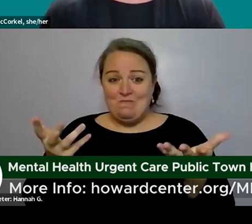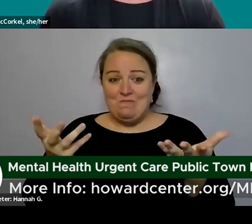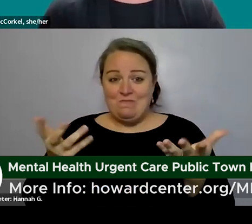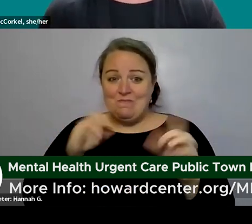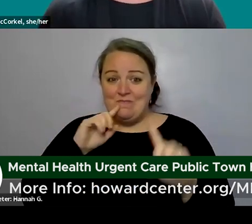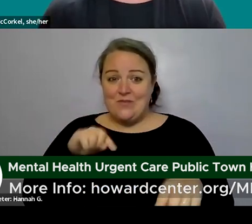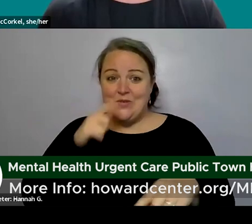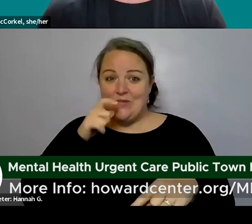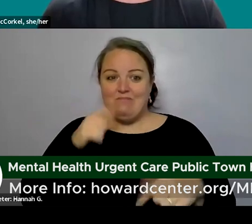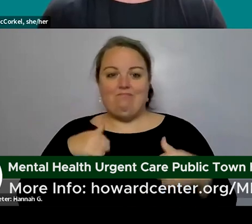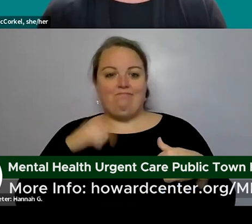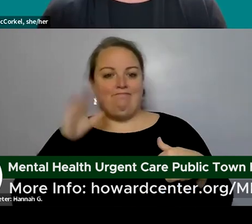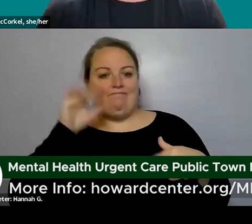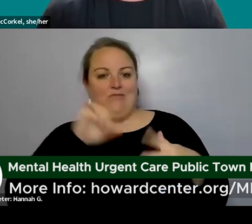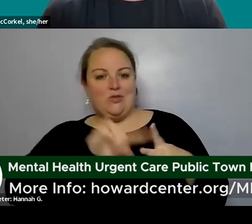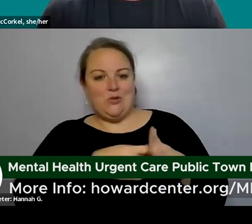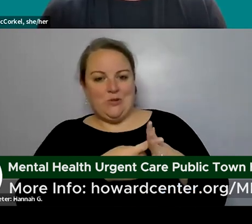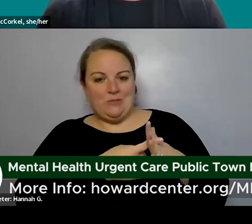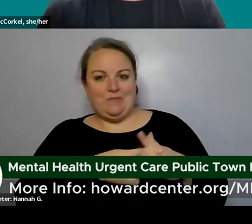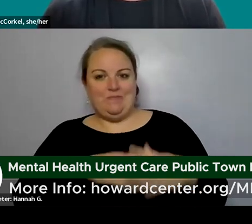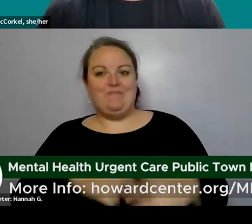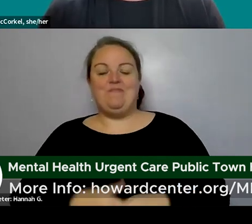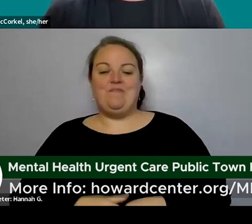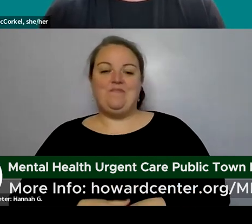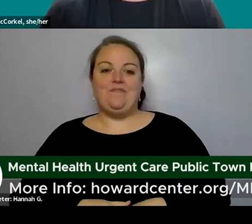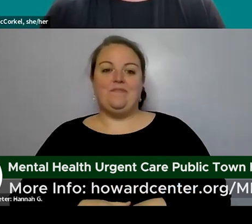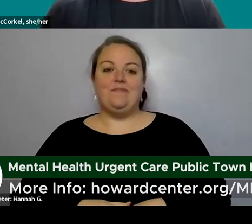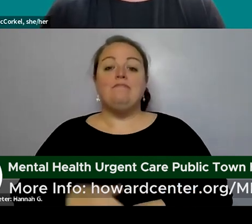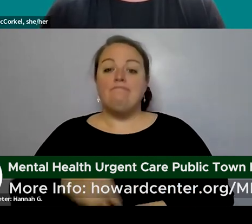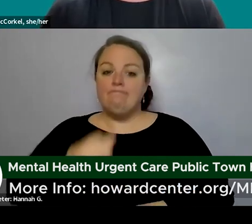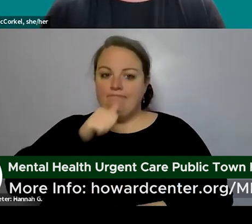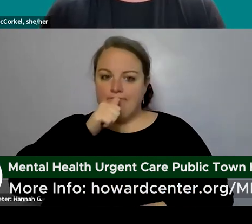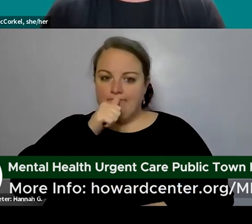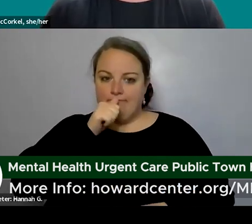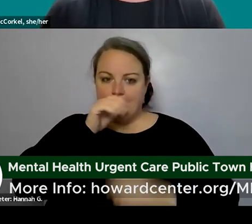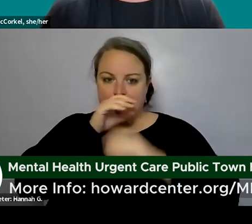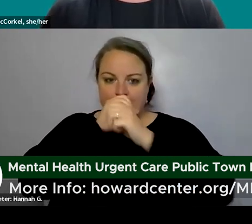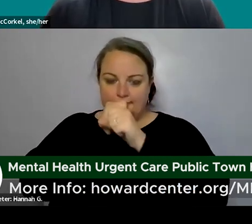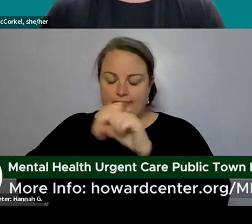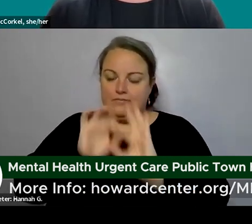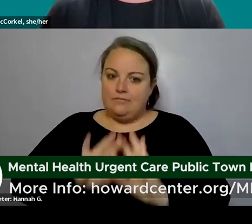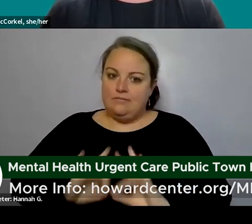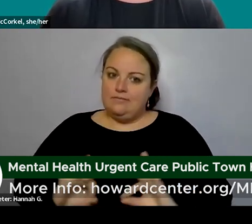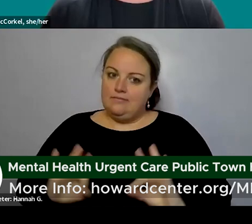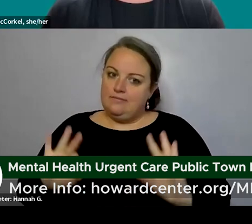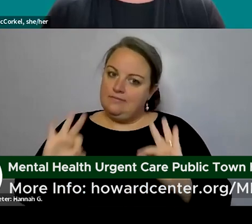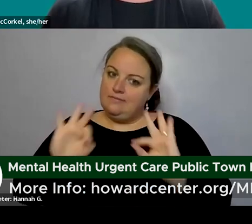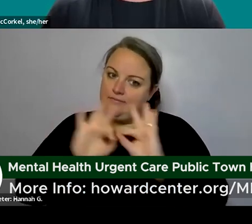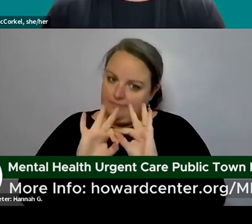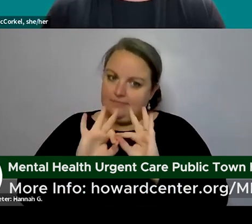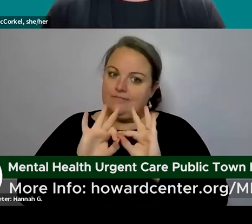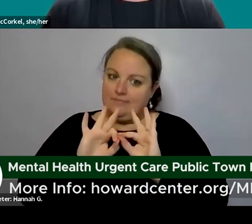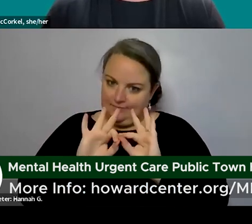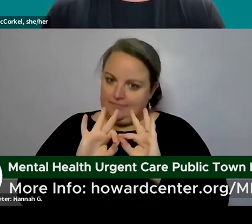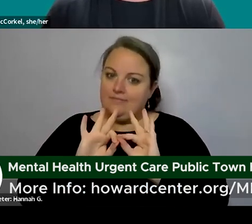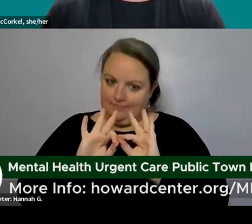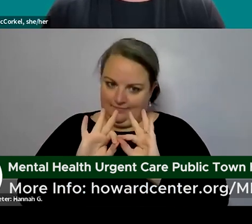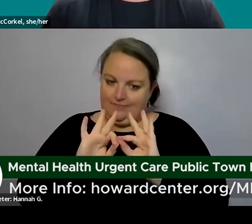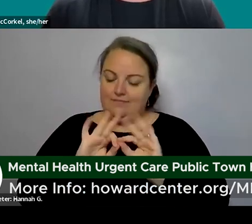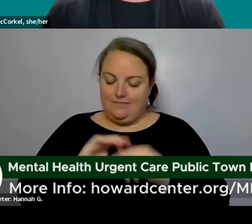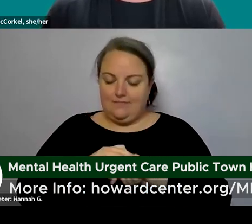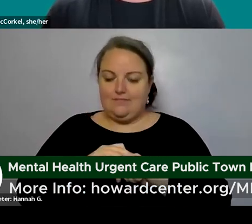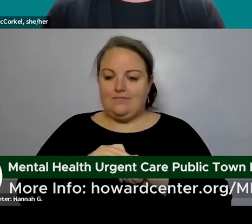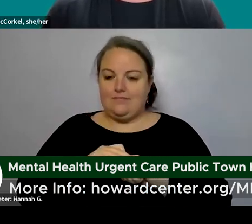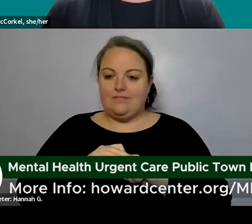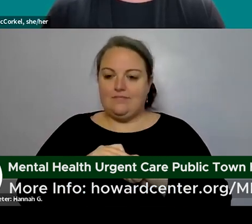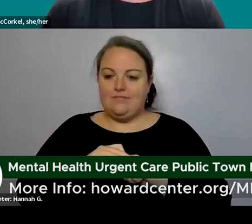it i'm happy to start okay so privacy is very important to us as is confidentiality and so